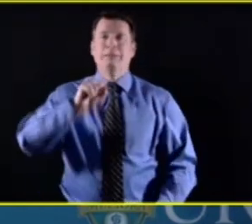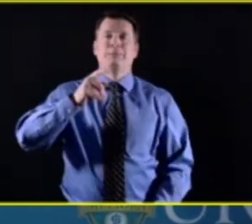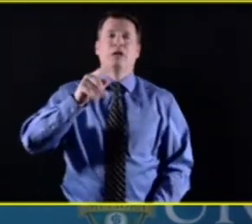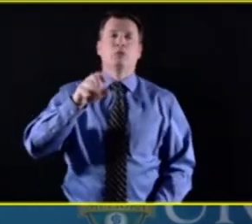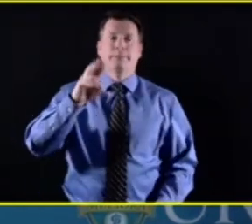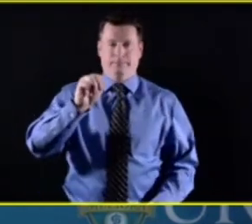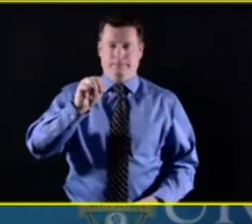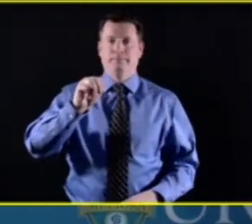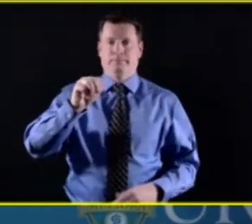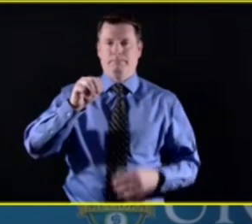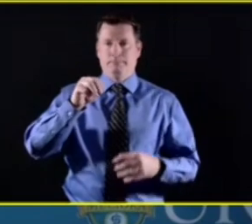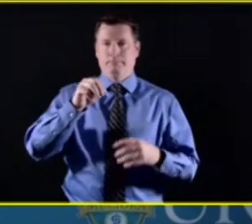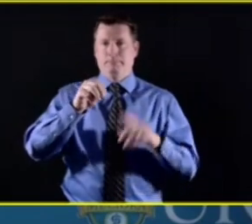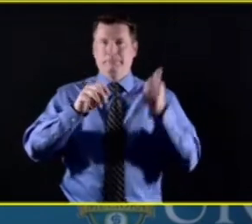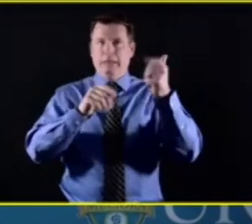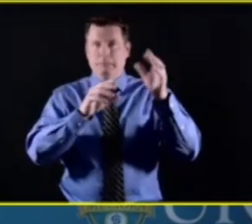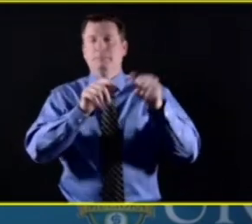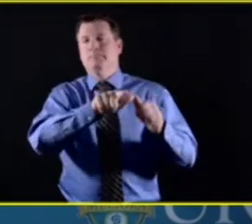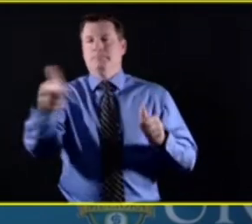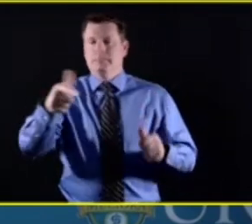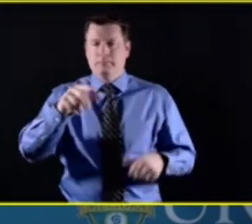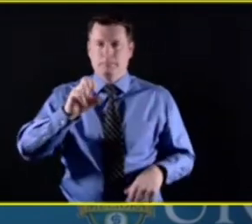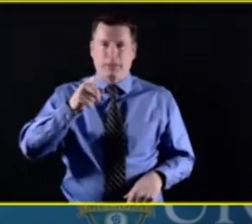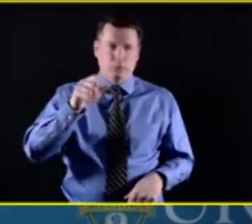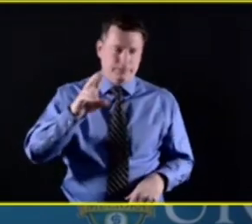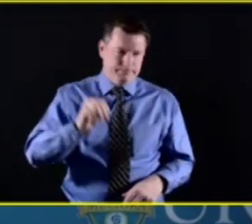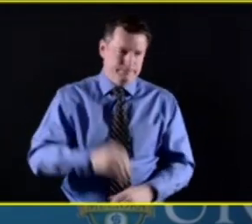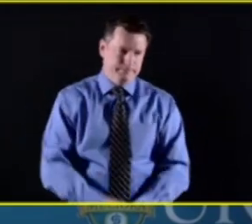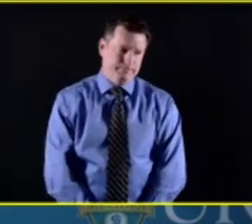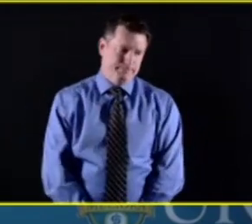Do you have a reporter? You're unmuted at Spectrum?